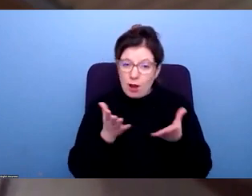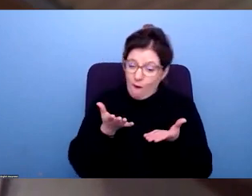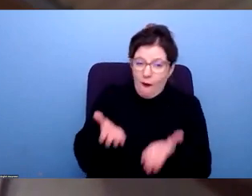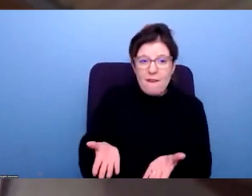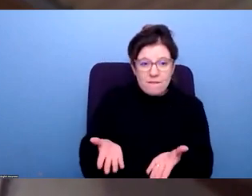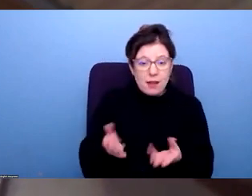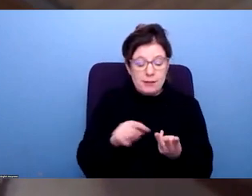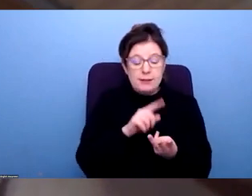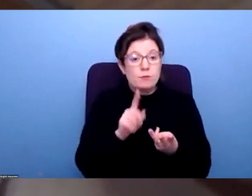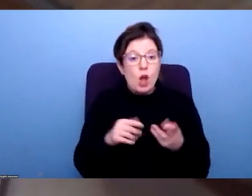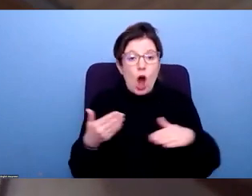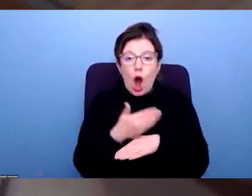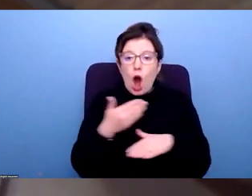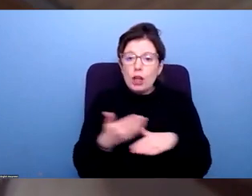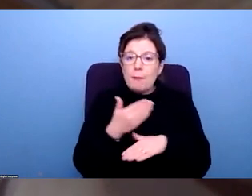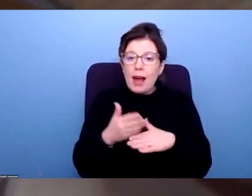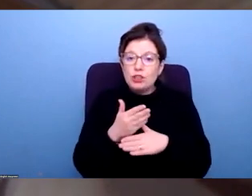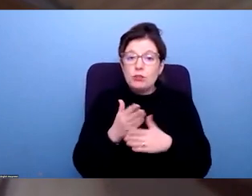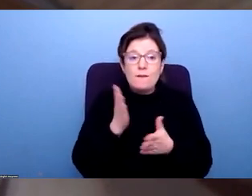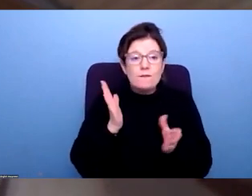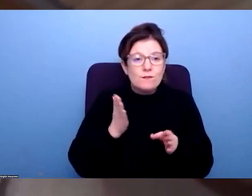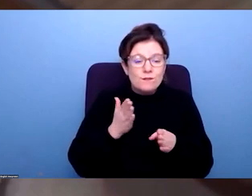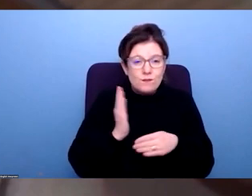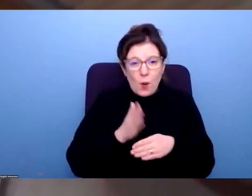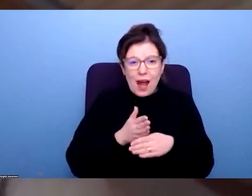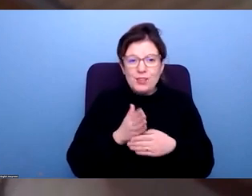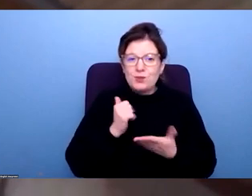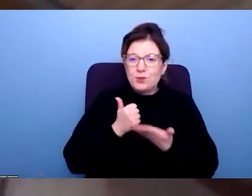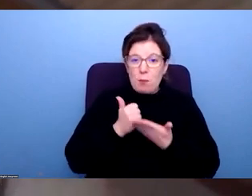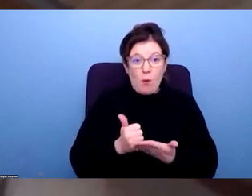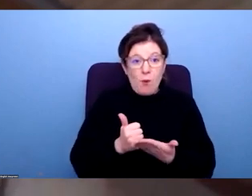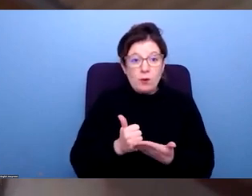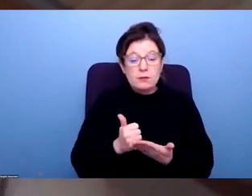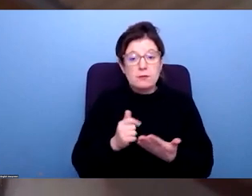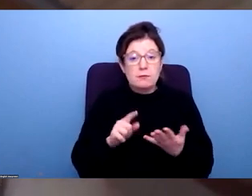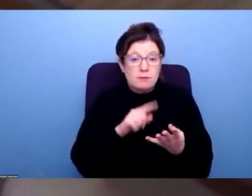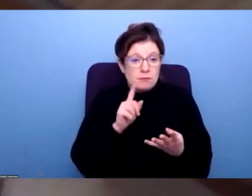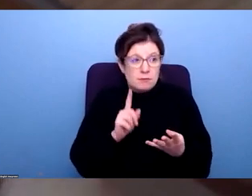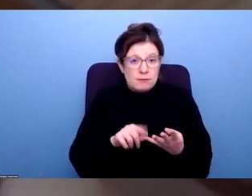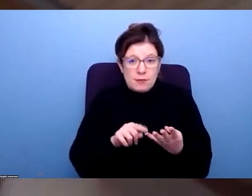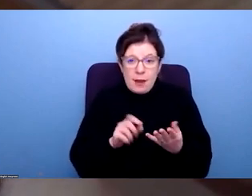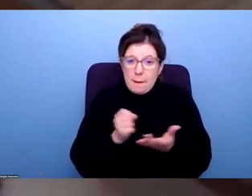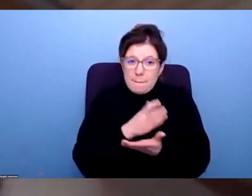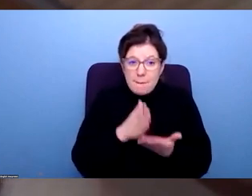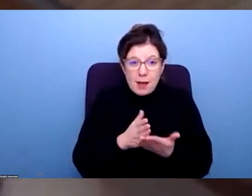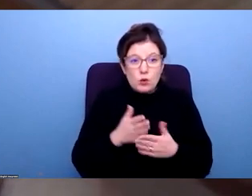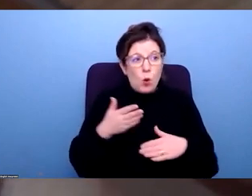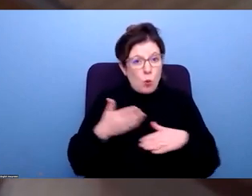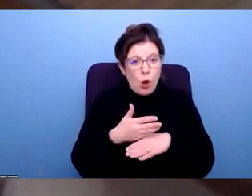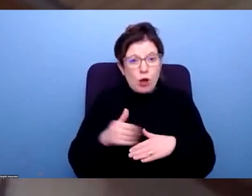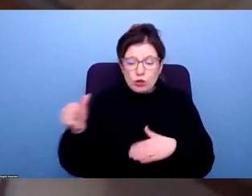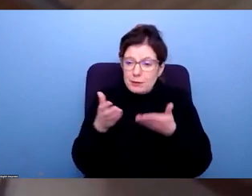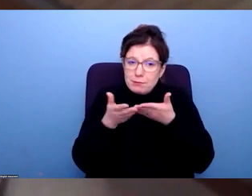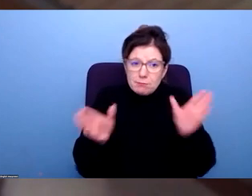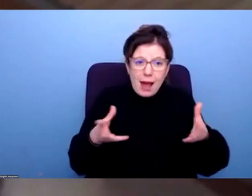effective occupational and vocational support at work, but also really focus on how we can make work more inclusive, more